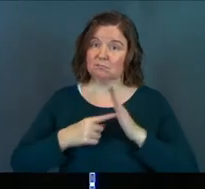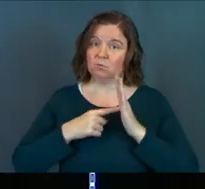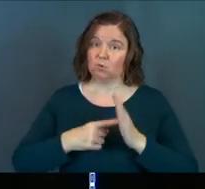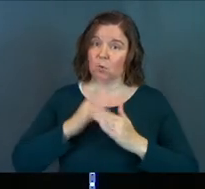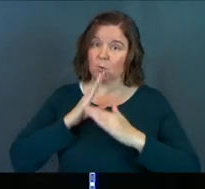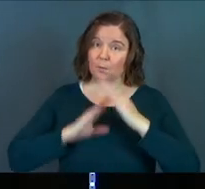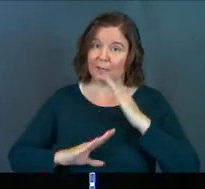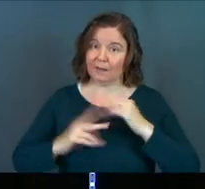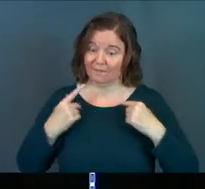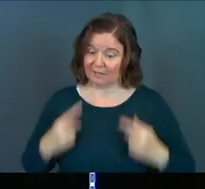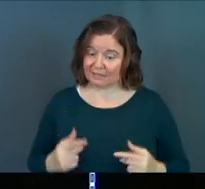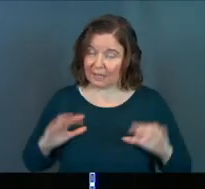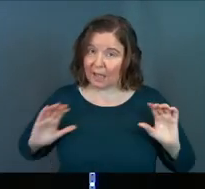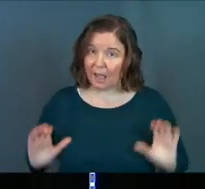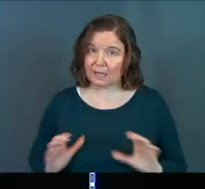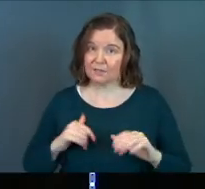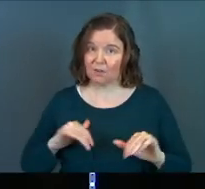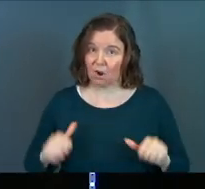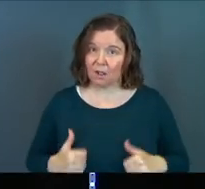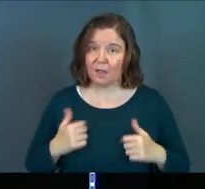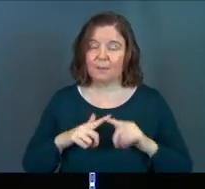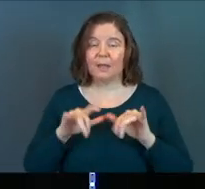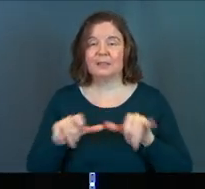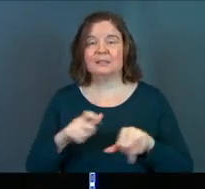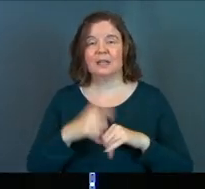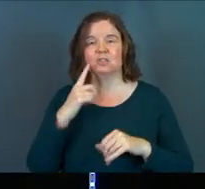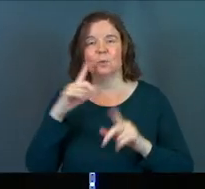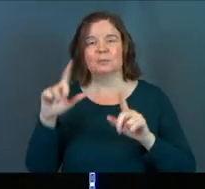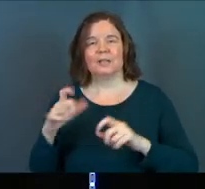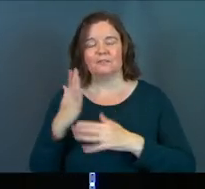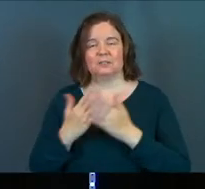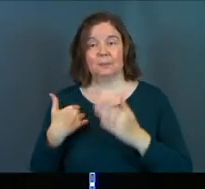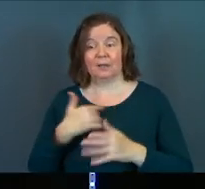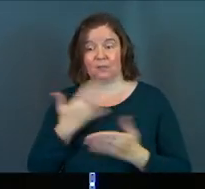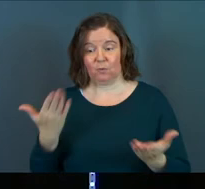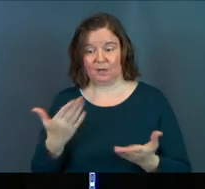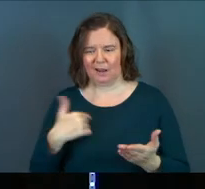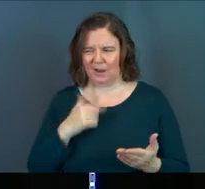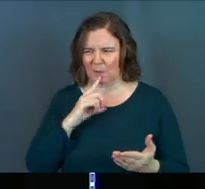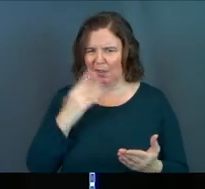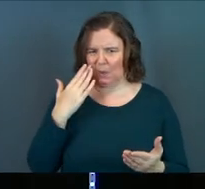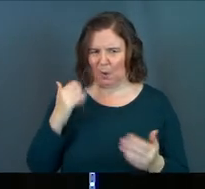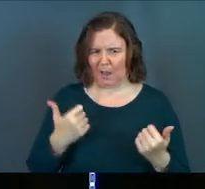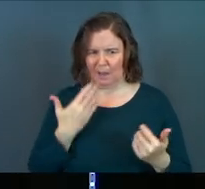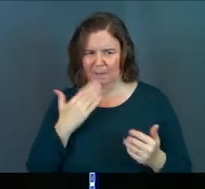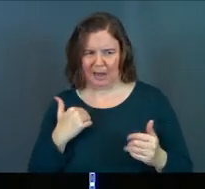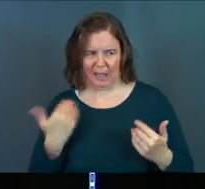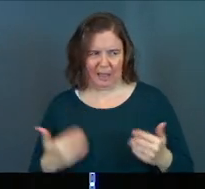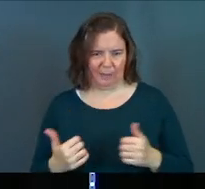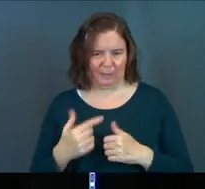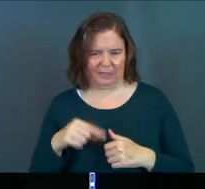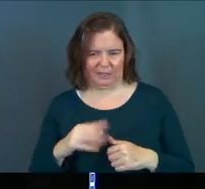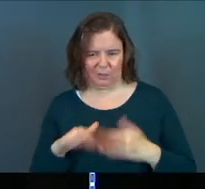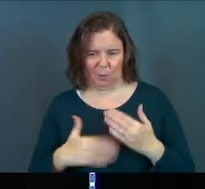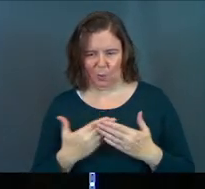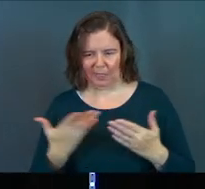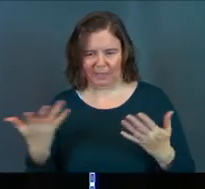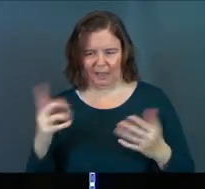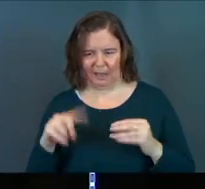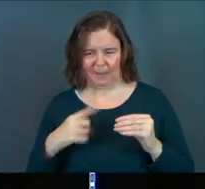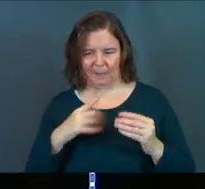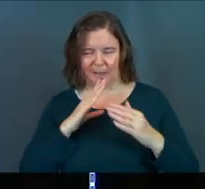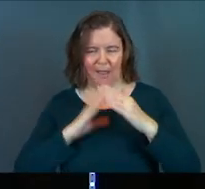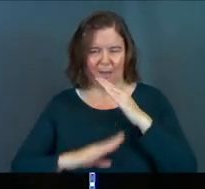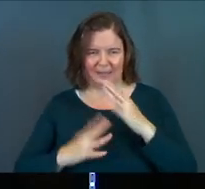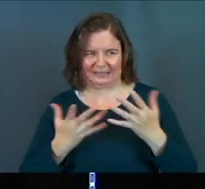humility physically, actively in our lives, but I think it's almost a test for some of us. If we're in here, we're like, I don't really know how bad I am with this whole like whole thing